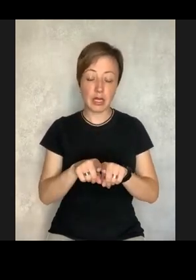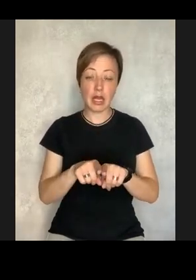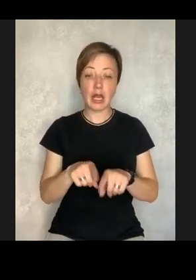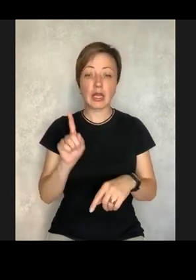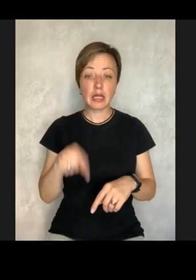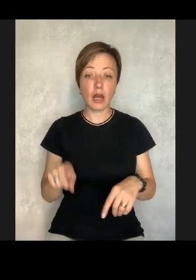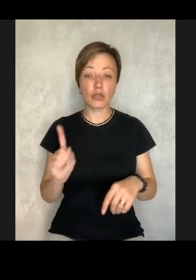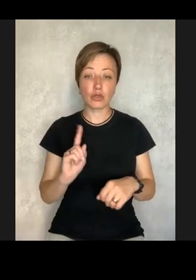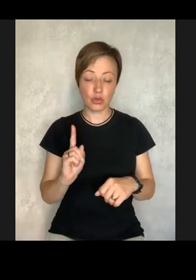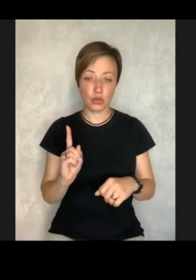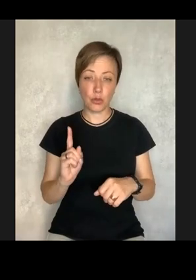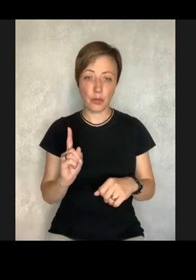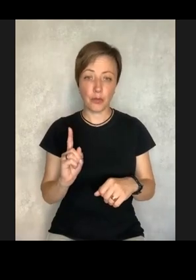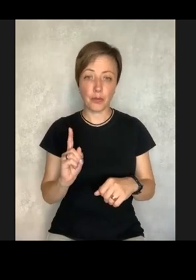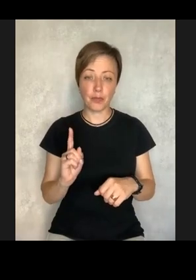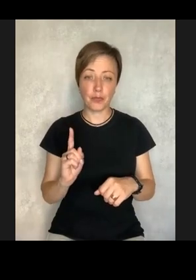NGOs alone.